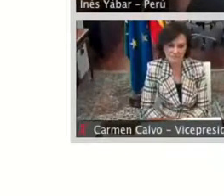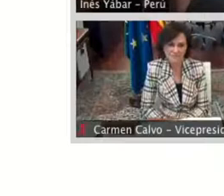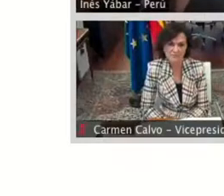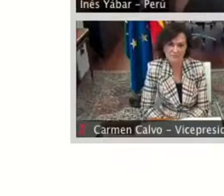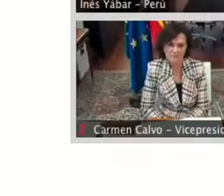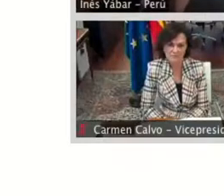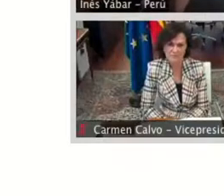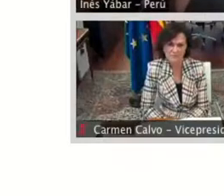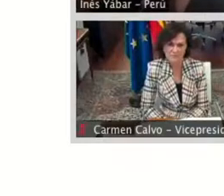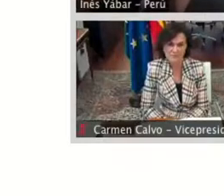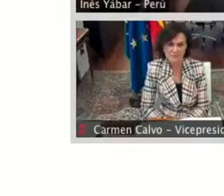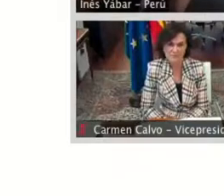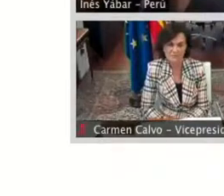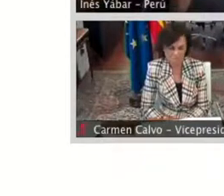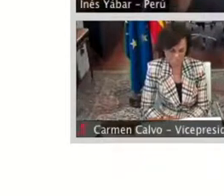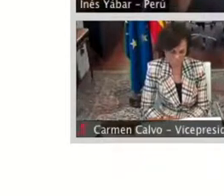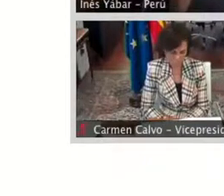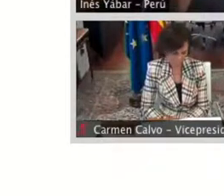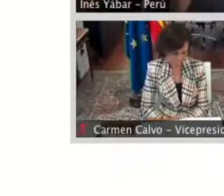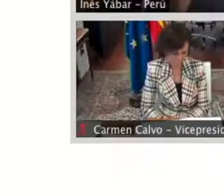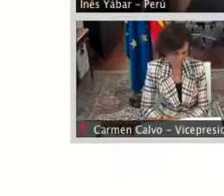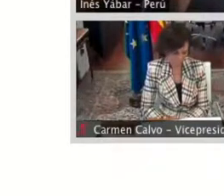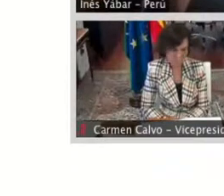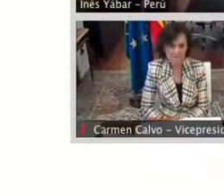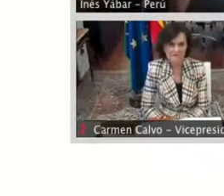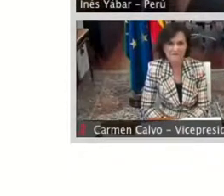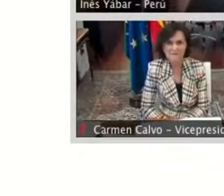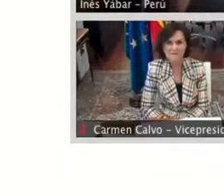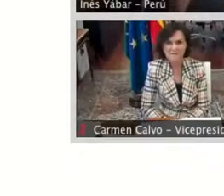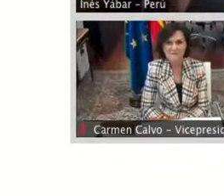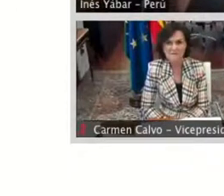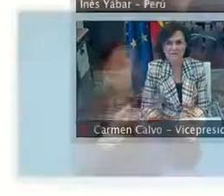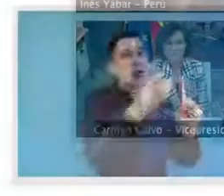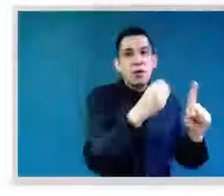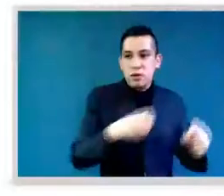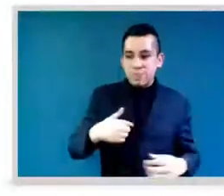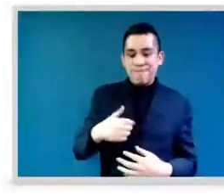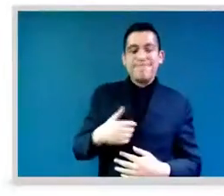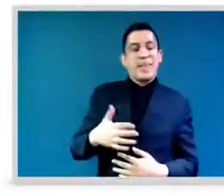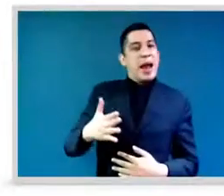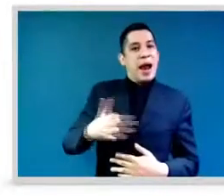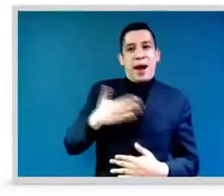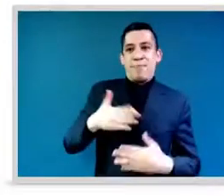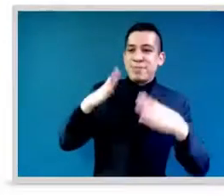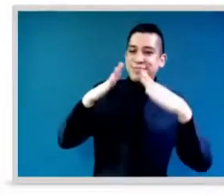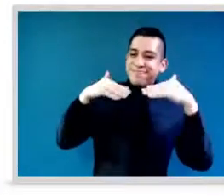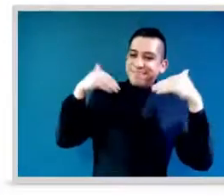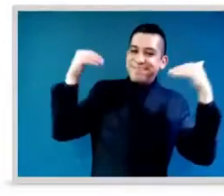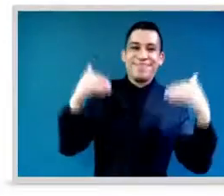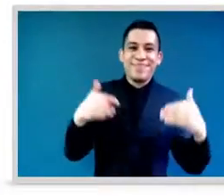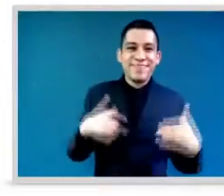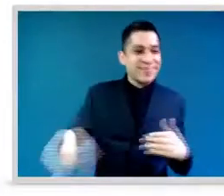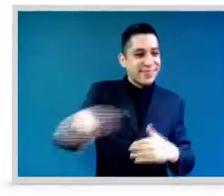by a lot of young activists from around the world, including my friend Amika George, who just launched a book called Make It Happen. And she